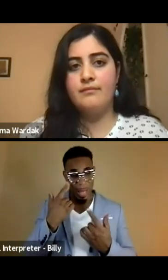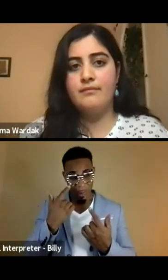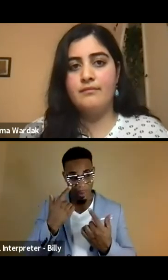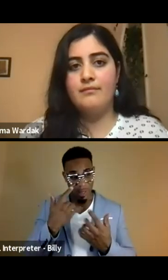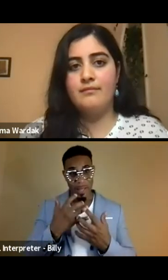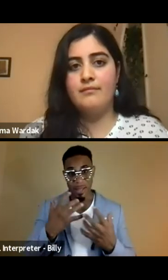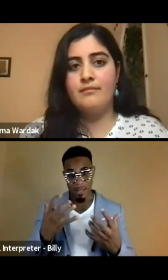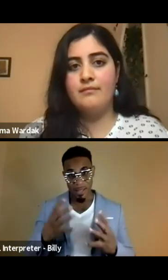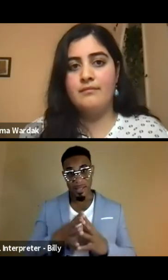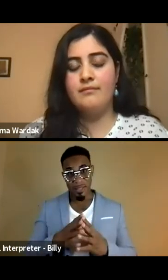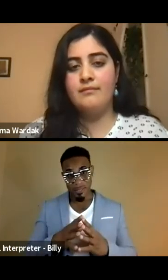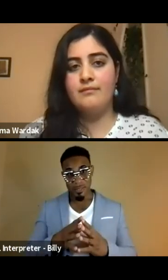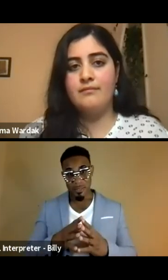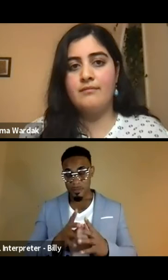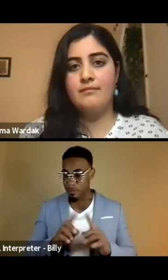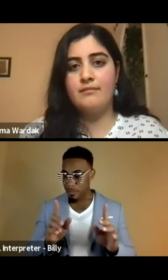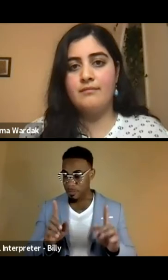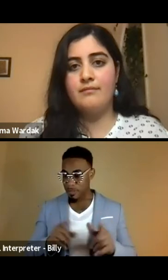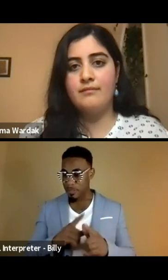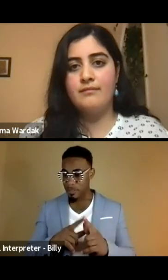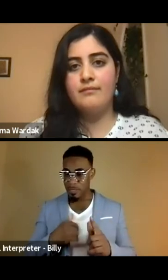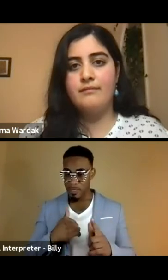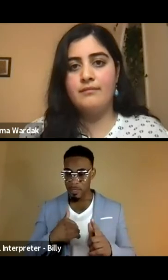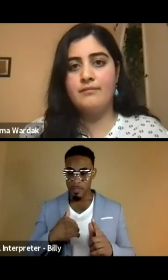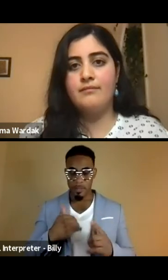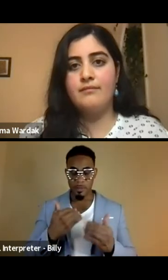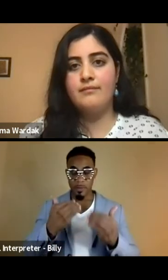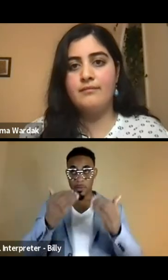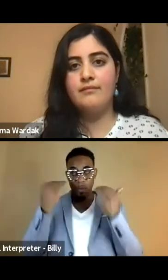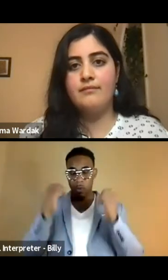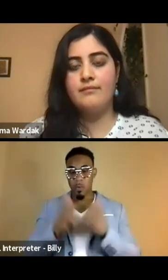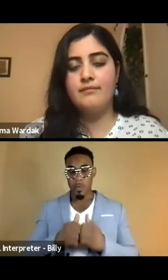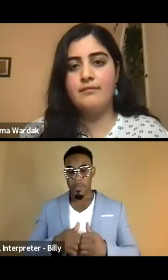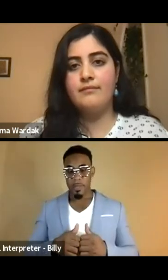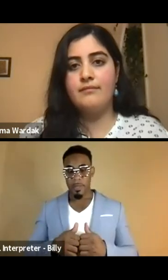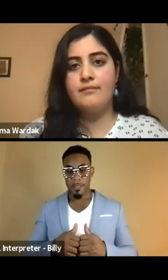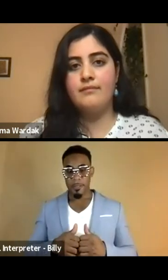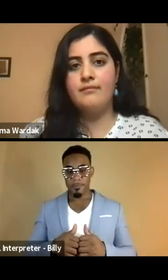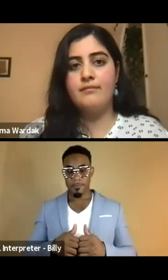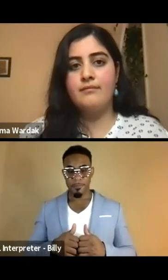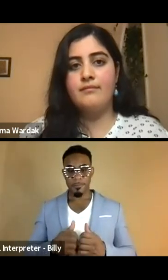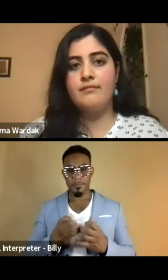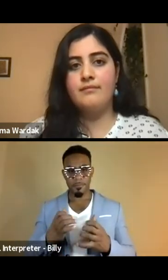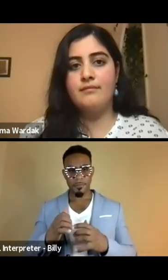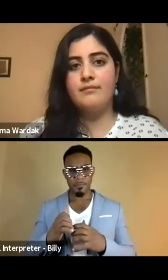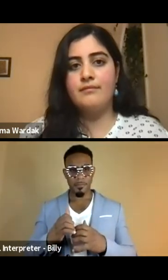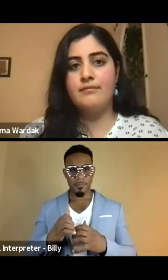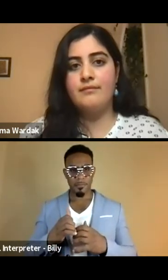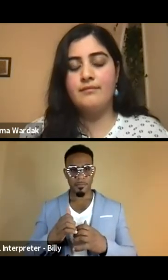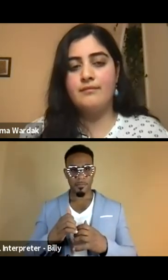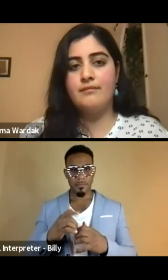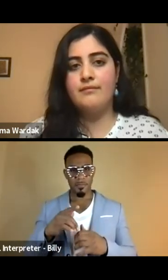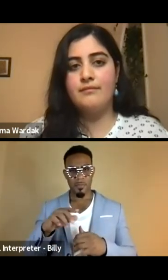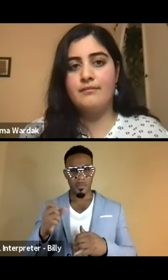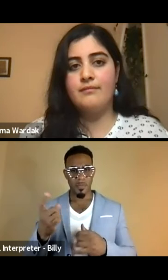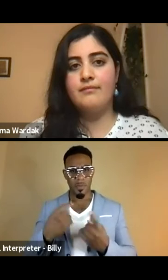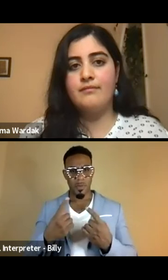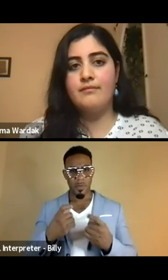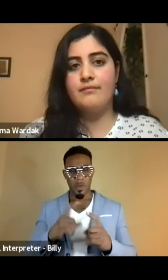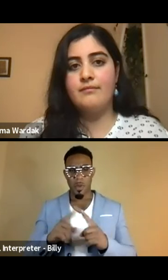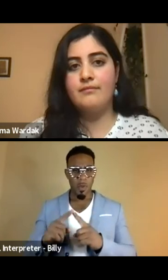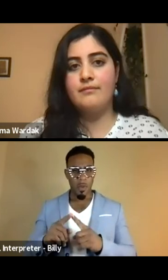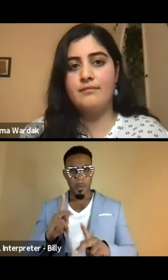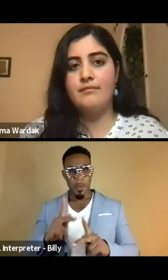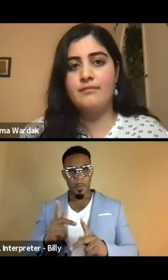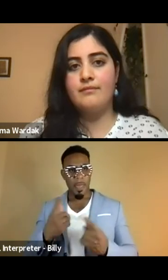a lot, but then I was inundated with, um, a lot of press inquiries as well as